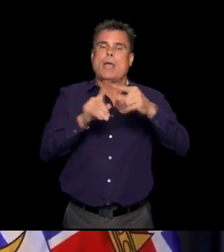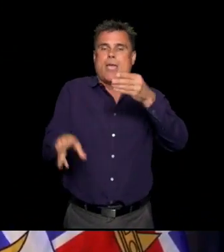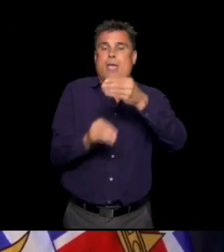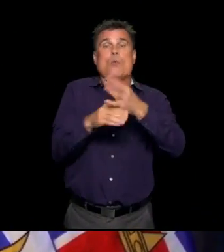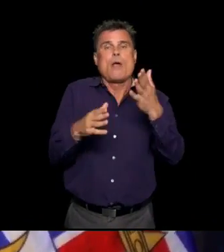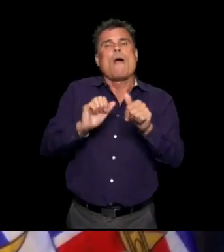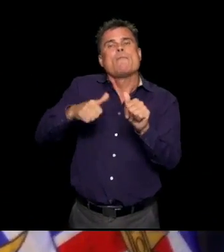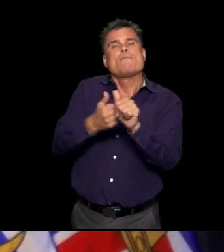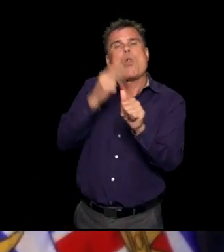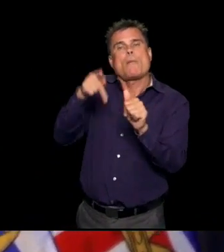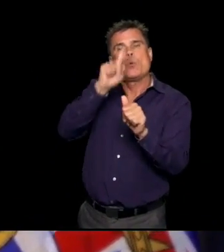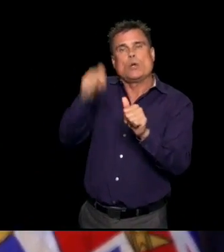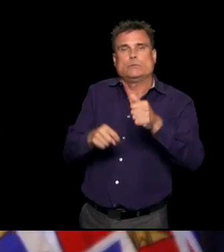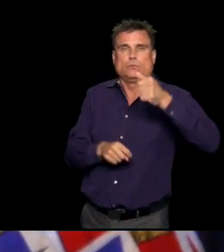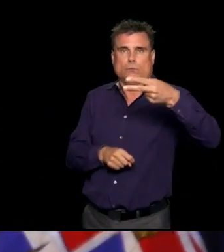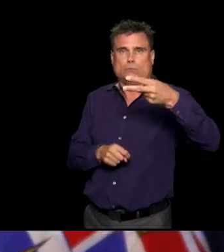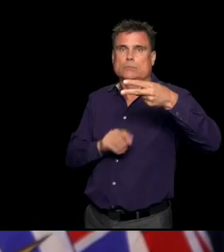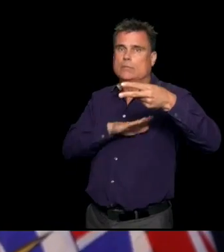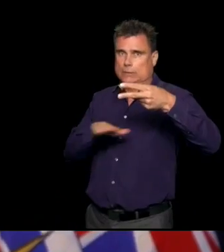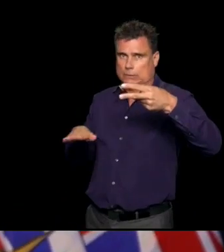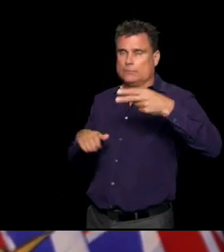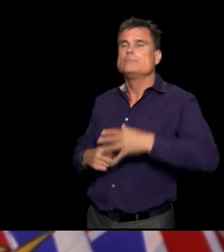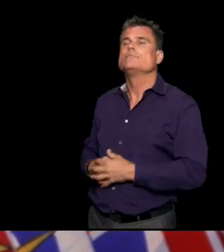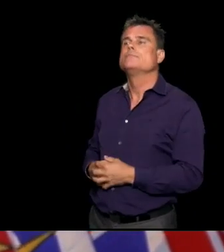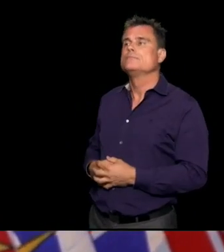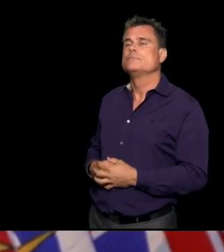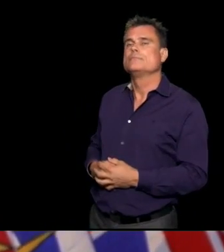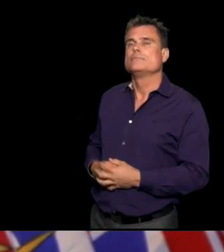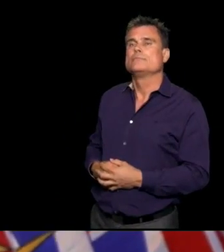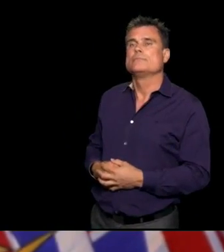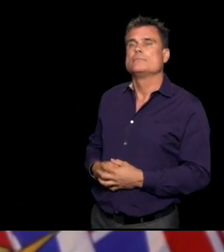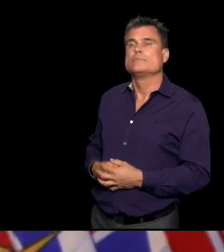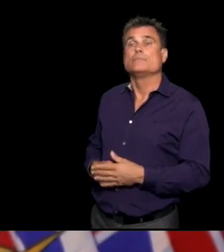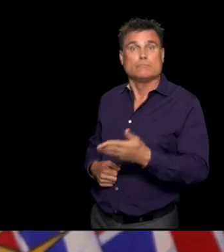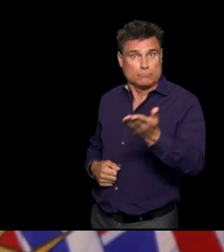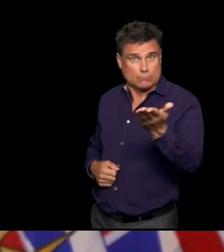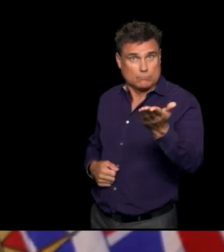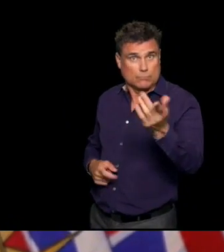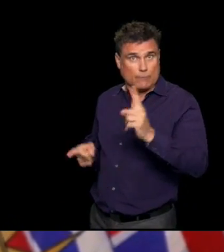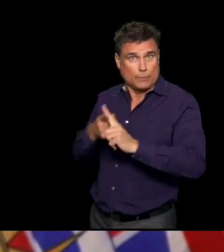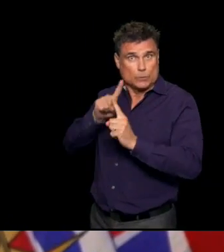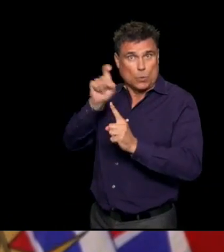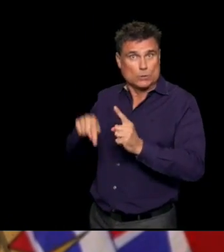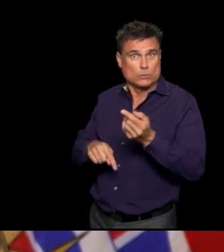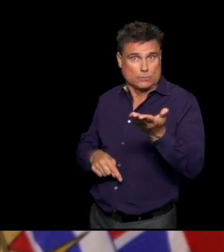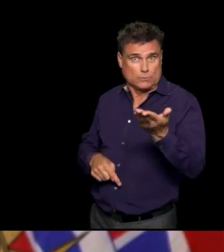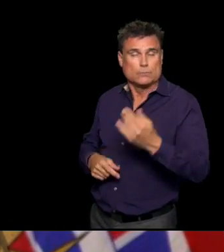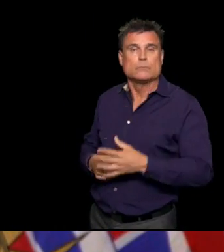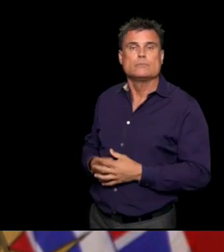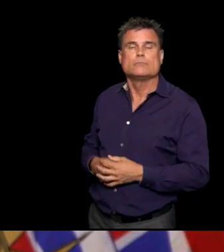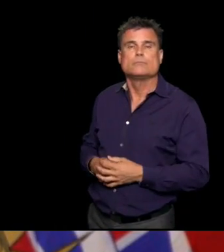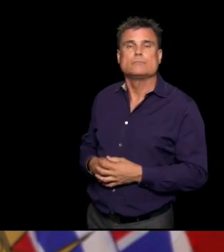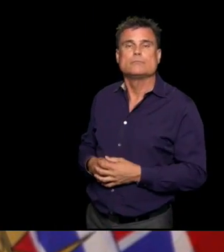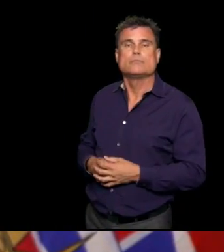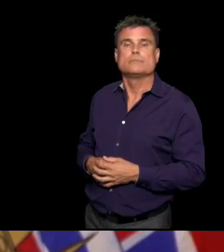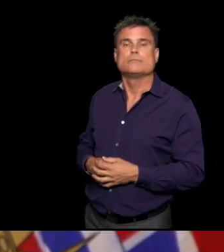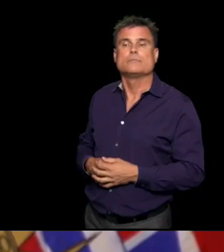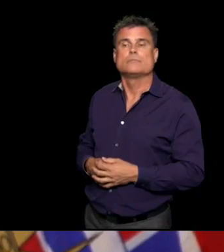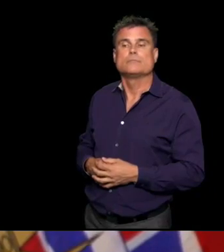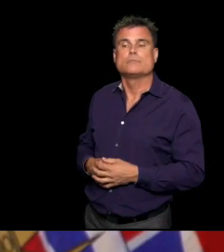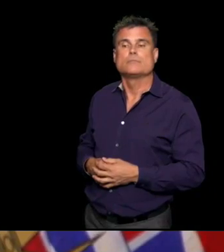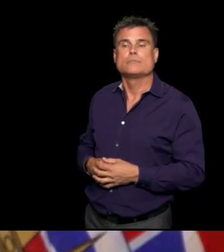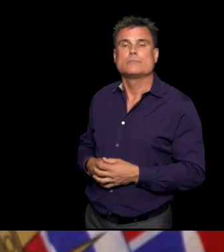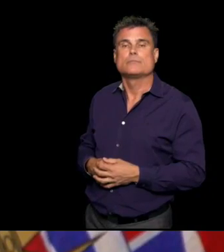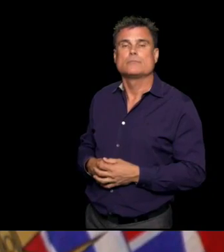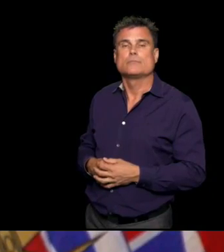the queue. You are limited to one question and one follow-up. Please take your phones off mute. You will not be audible until your name is called. First question is from